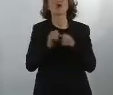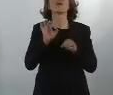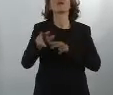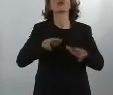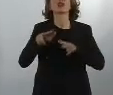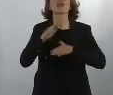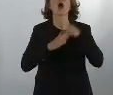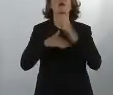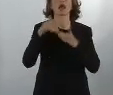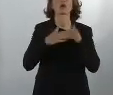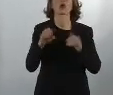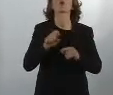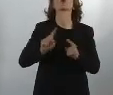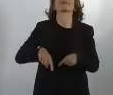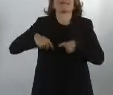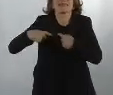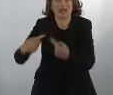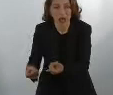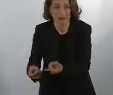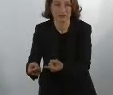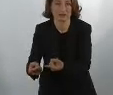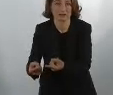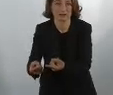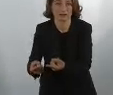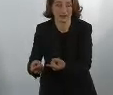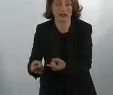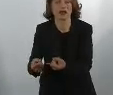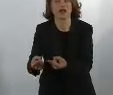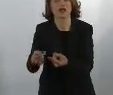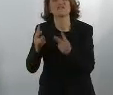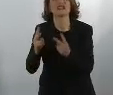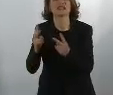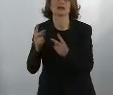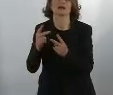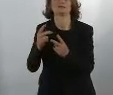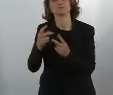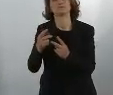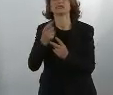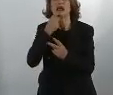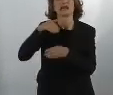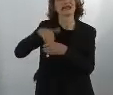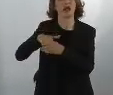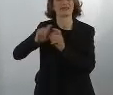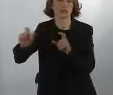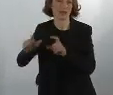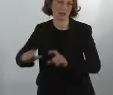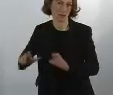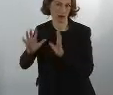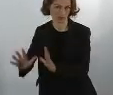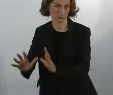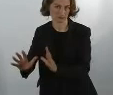including the Fund for Reconstruction in Europe, and then to look at the important